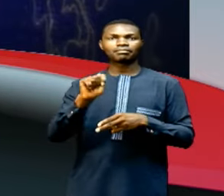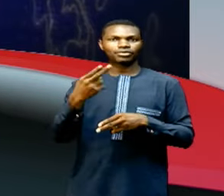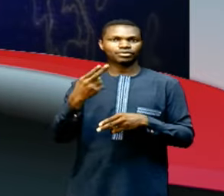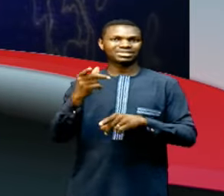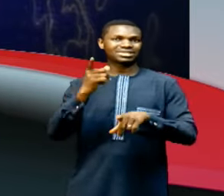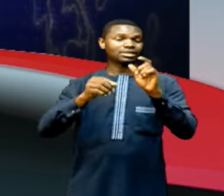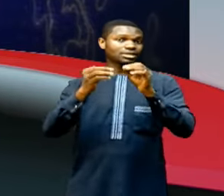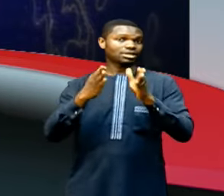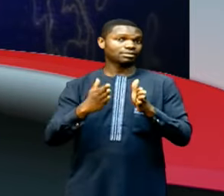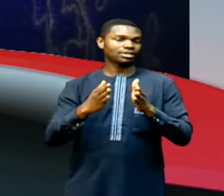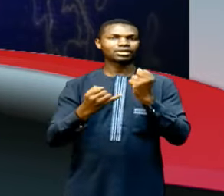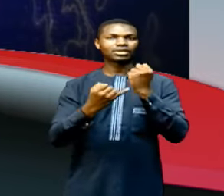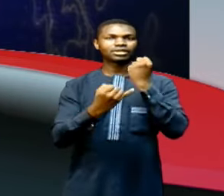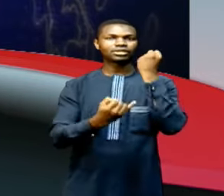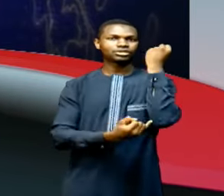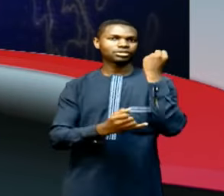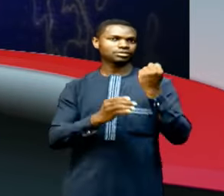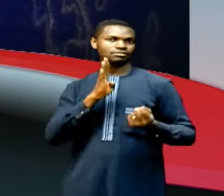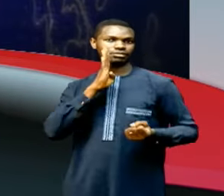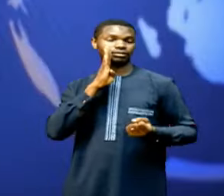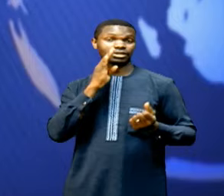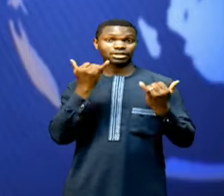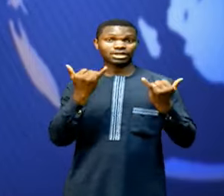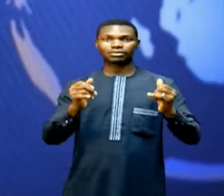John Bamideli. Let's bring you the headlines.